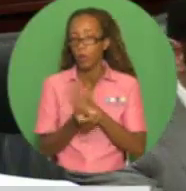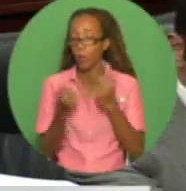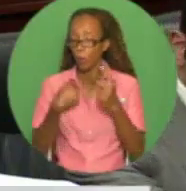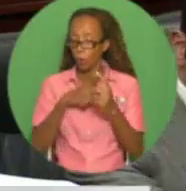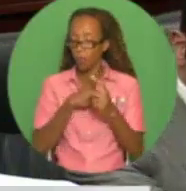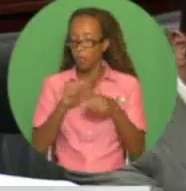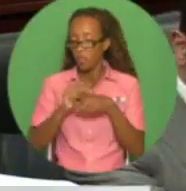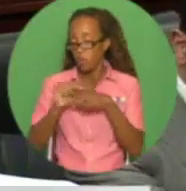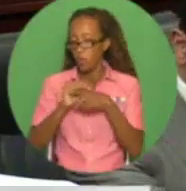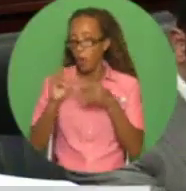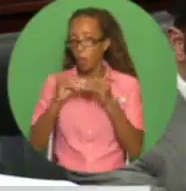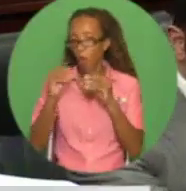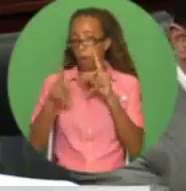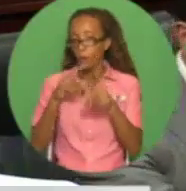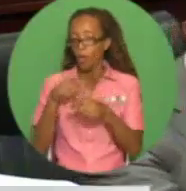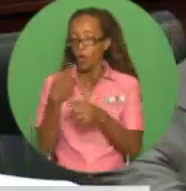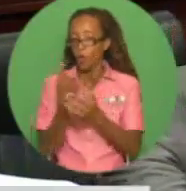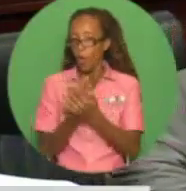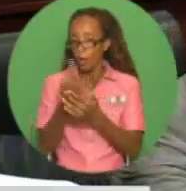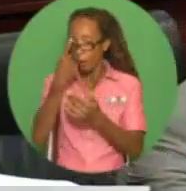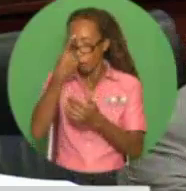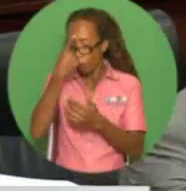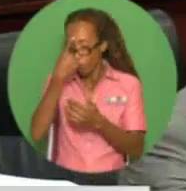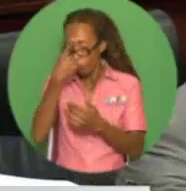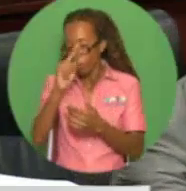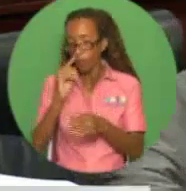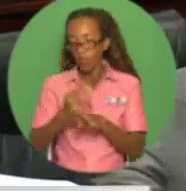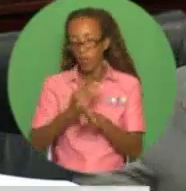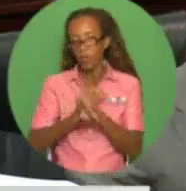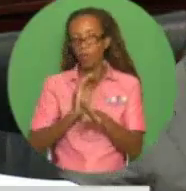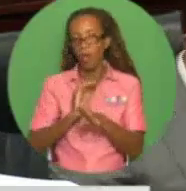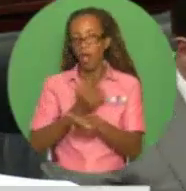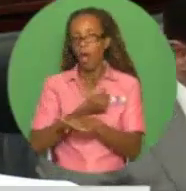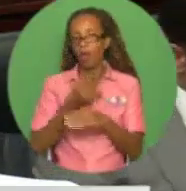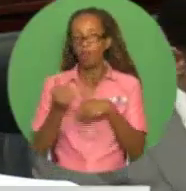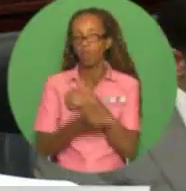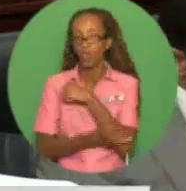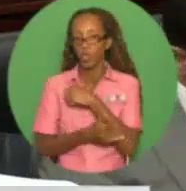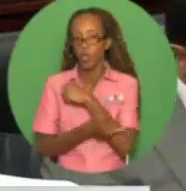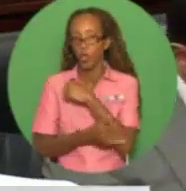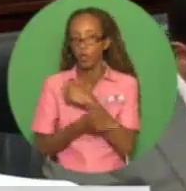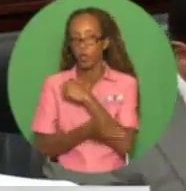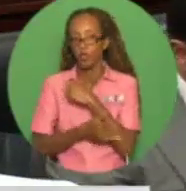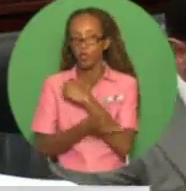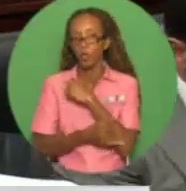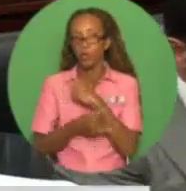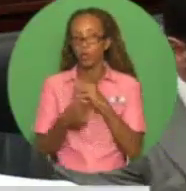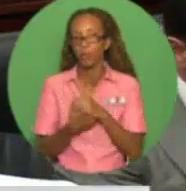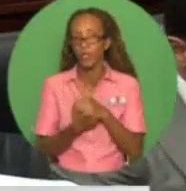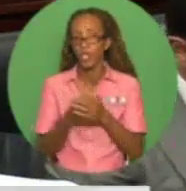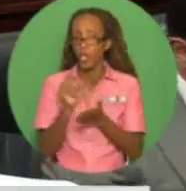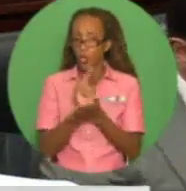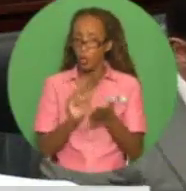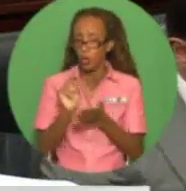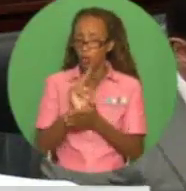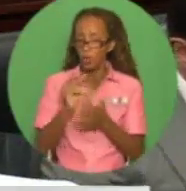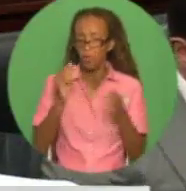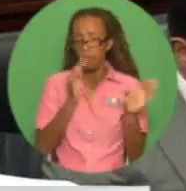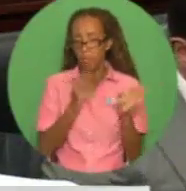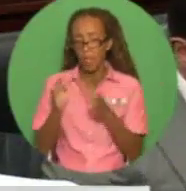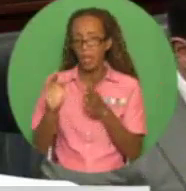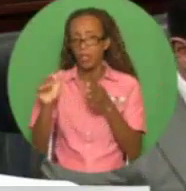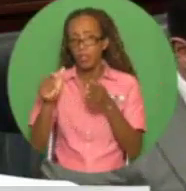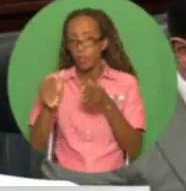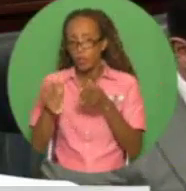graduates and critical thinkers for the country. The University is consolidating relevant programs and services to the